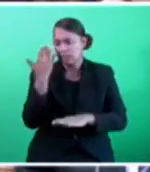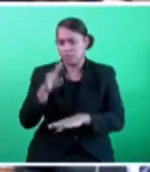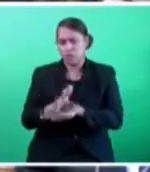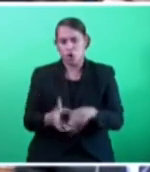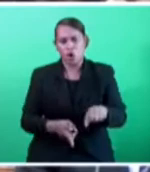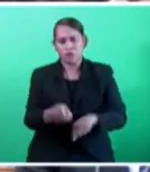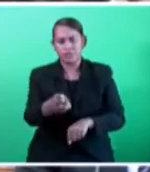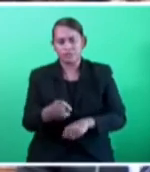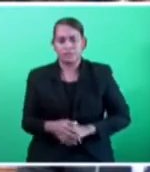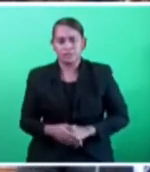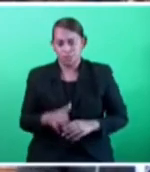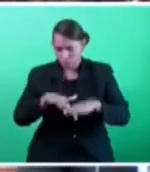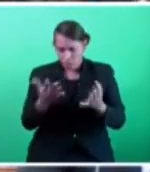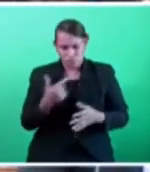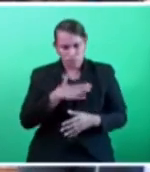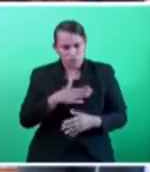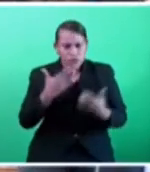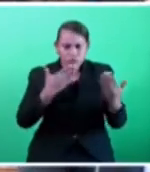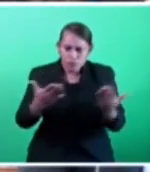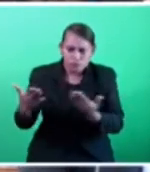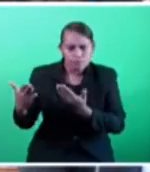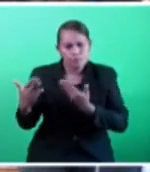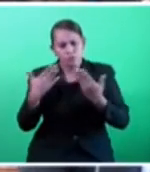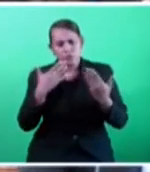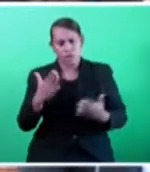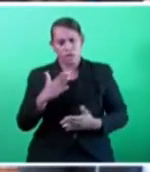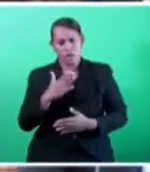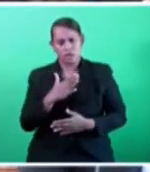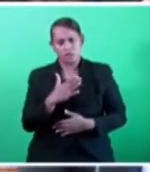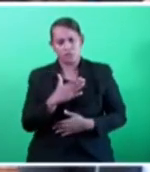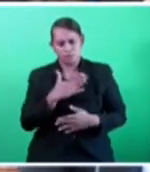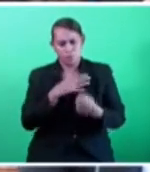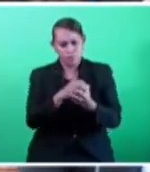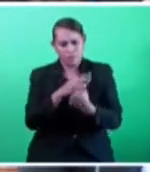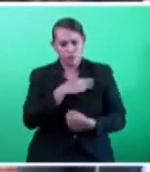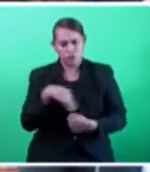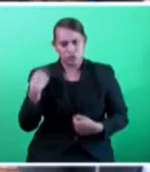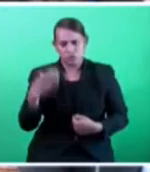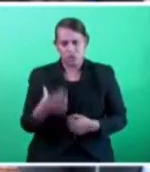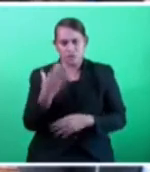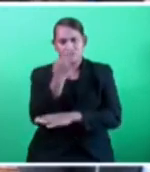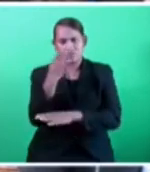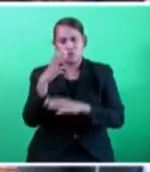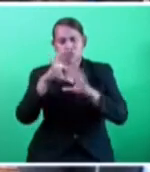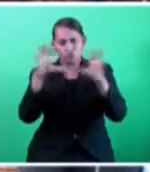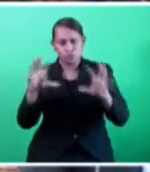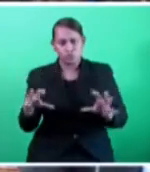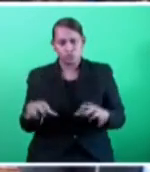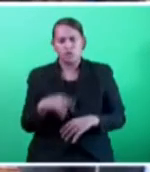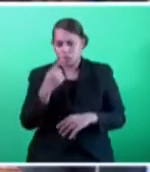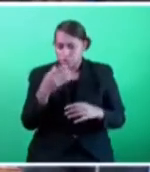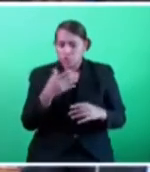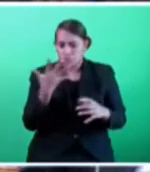in this juncture, I would like to thank my colleague Minister, Minister for Forest. Mr. Speaker say, all in all,